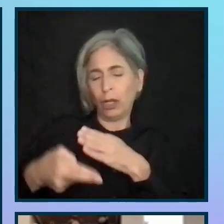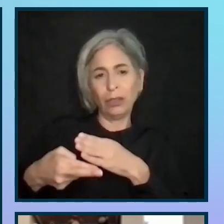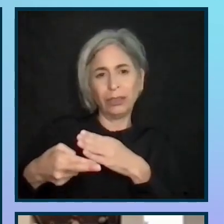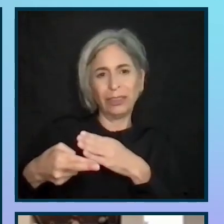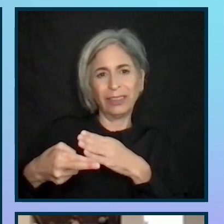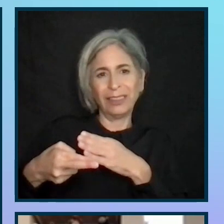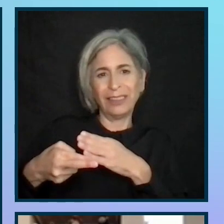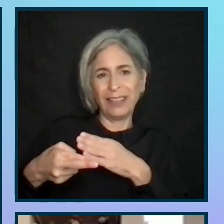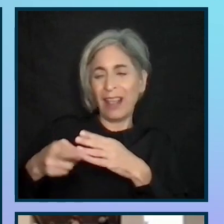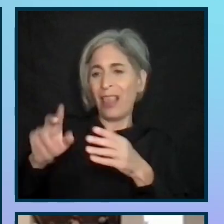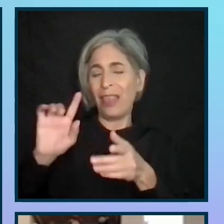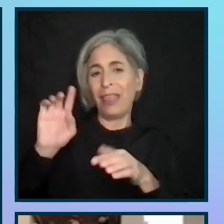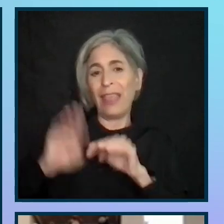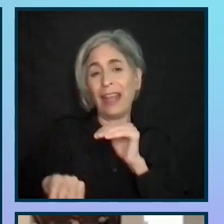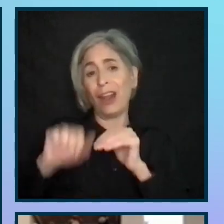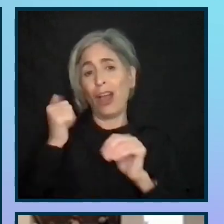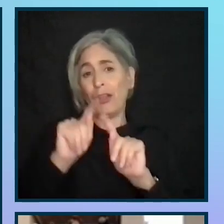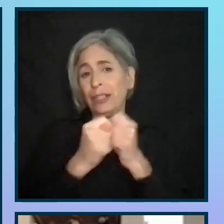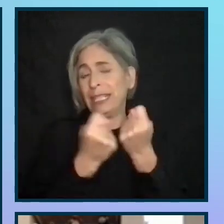aren't connected to the network.